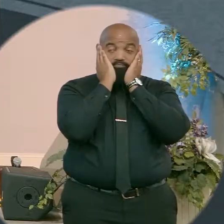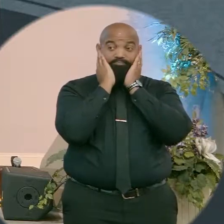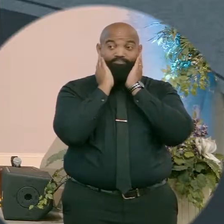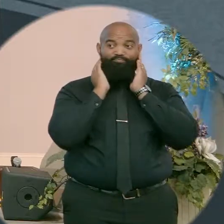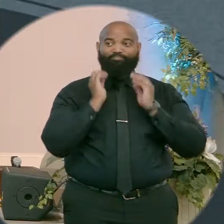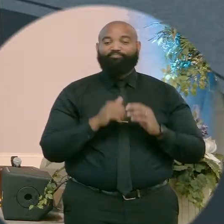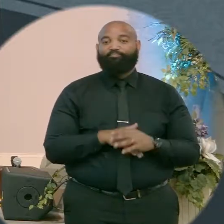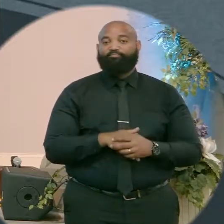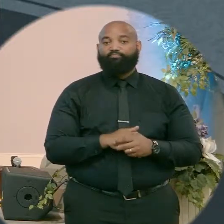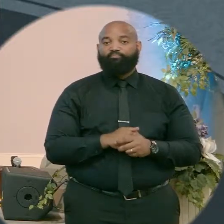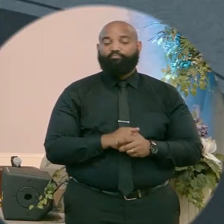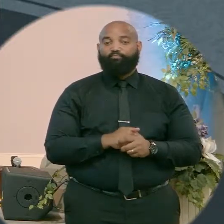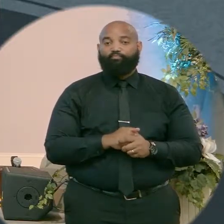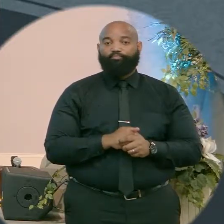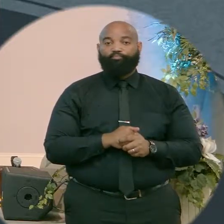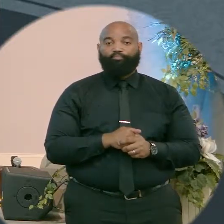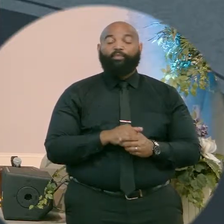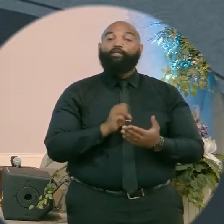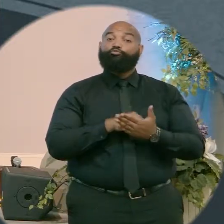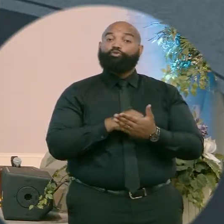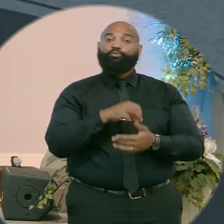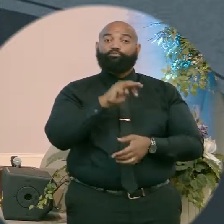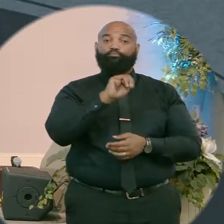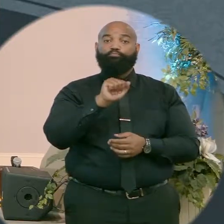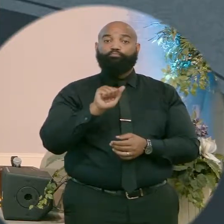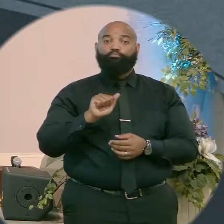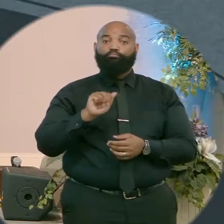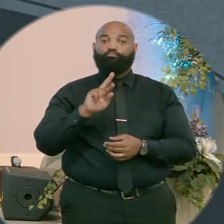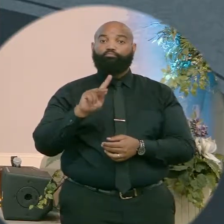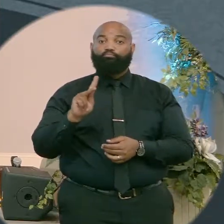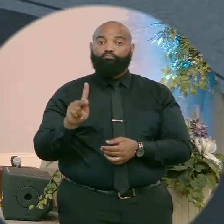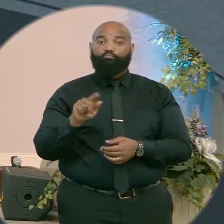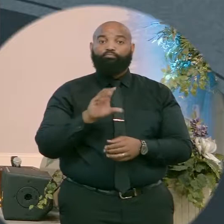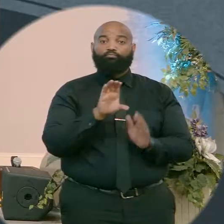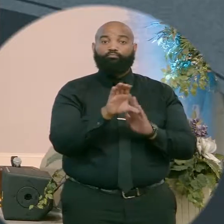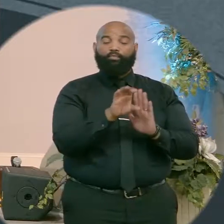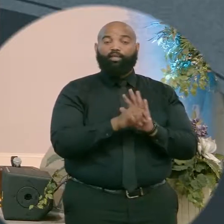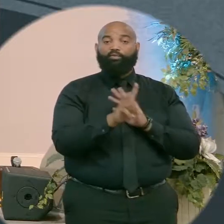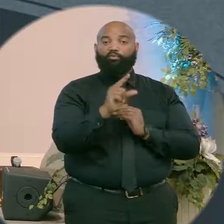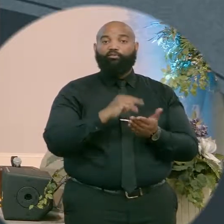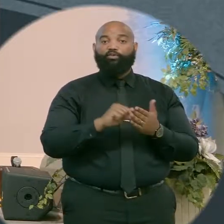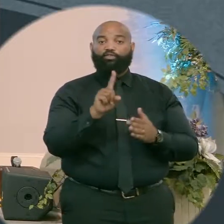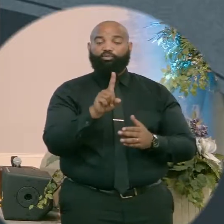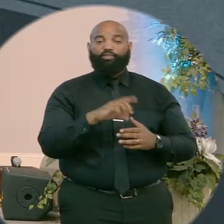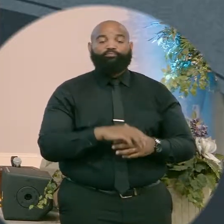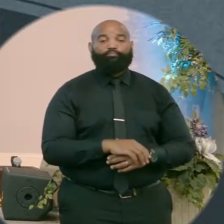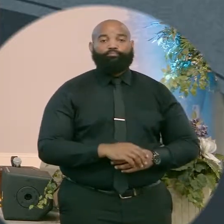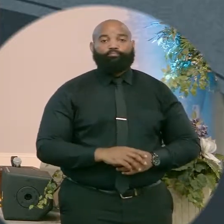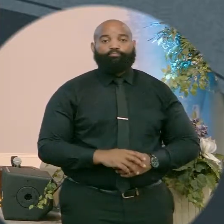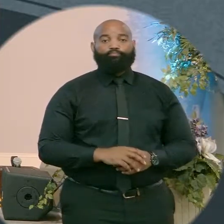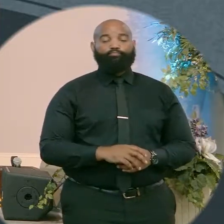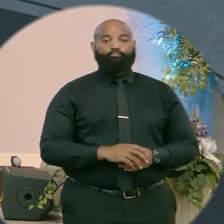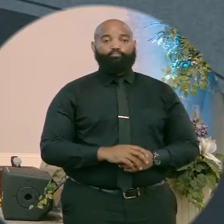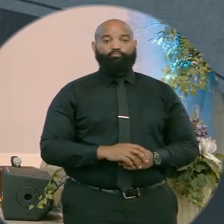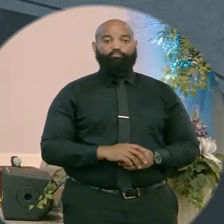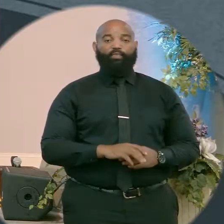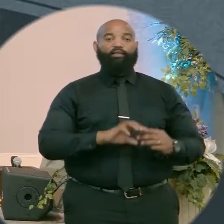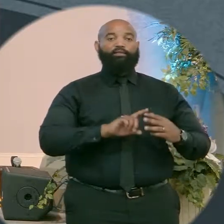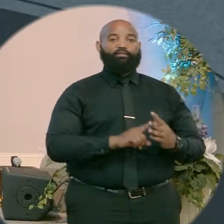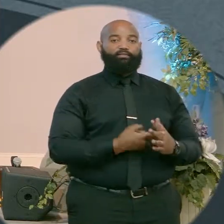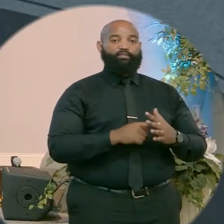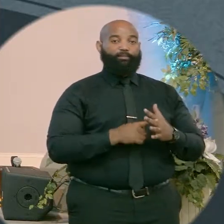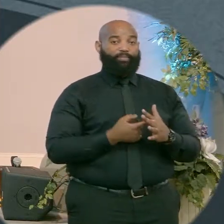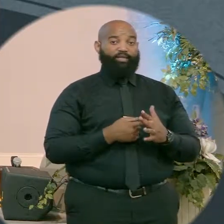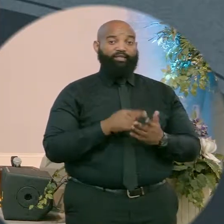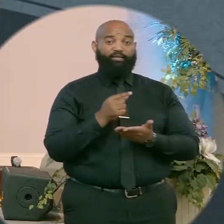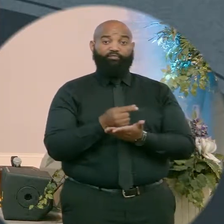today from Mark one, Mark one, verse one, and it reads the beginning of